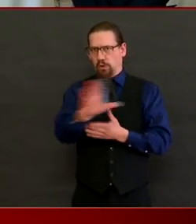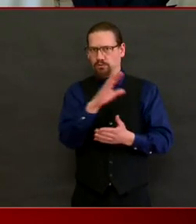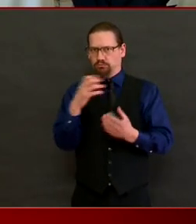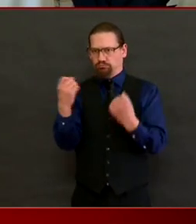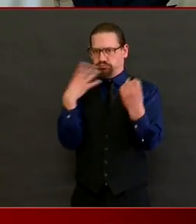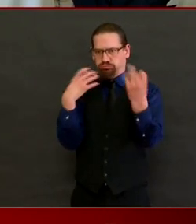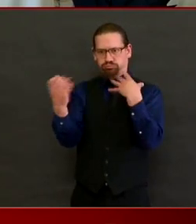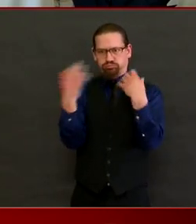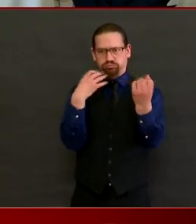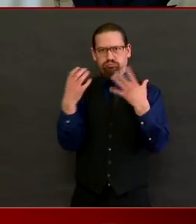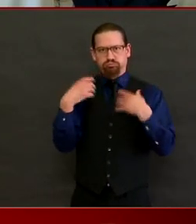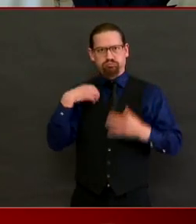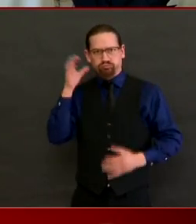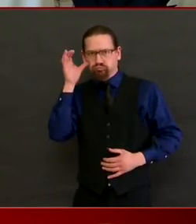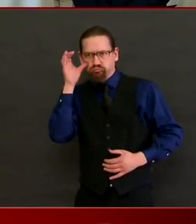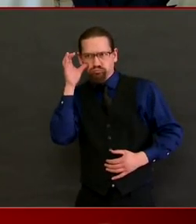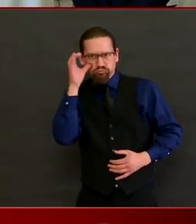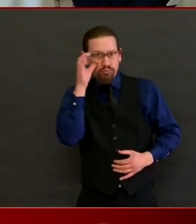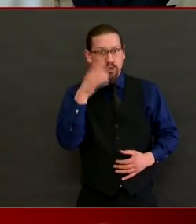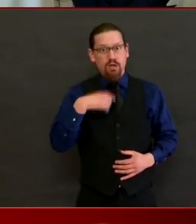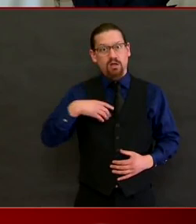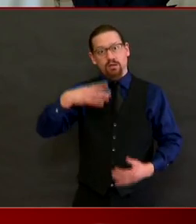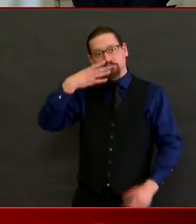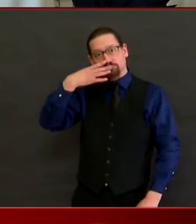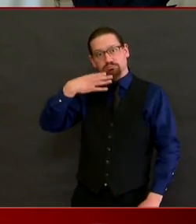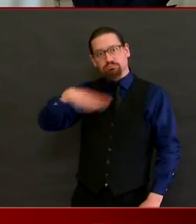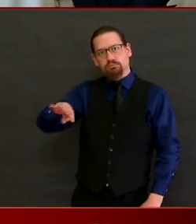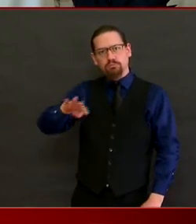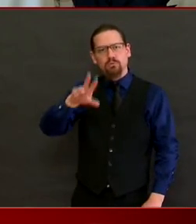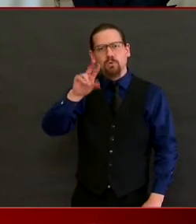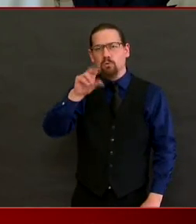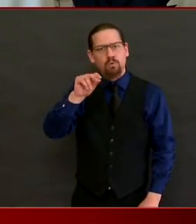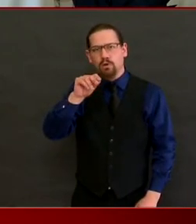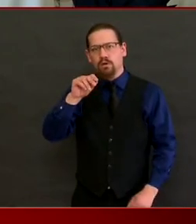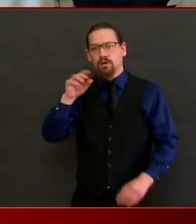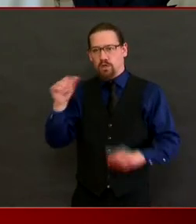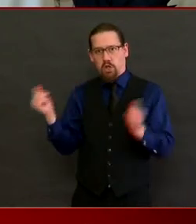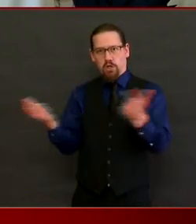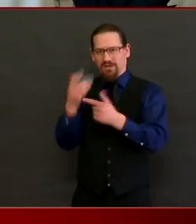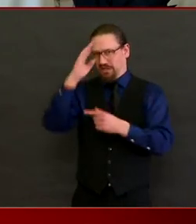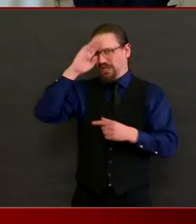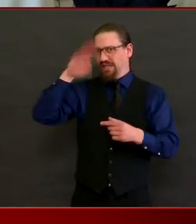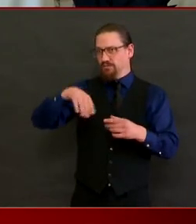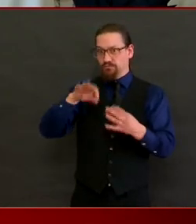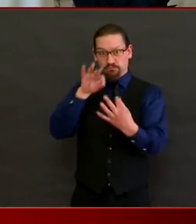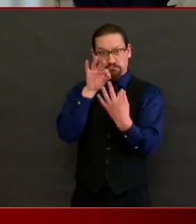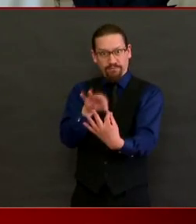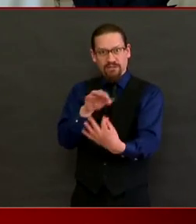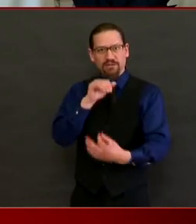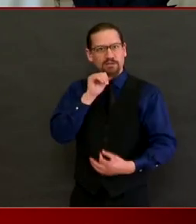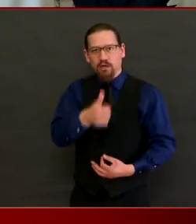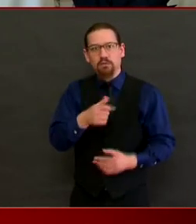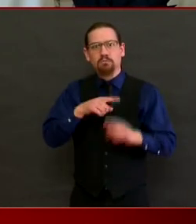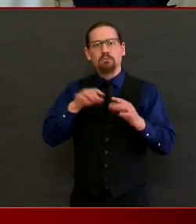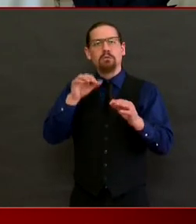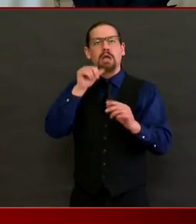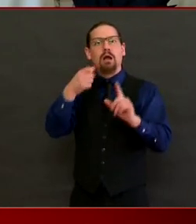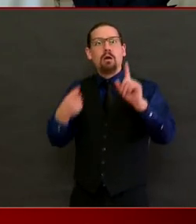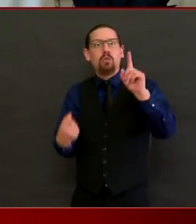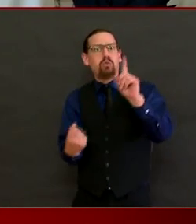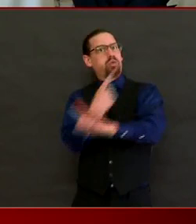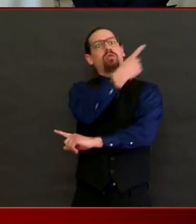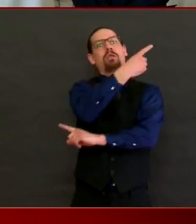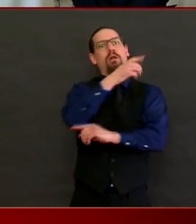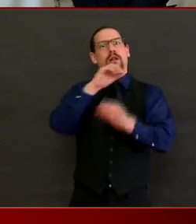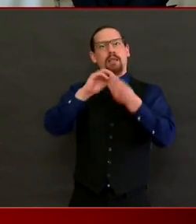doesn't mean that they're wholly inaccurate. As I've said, they're directionally correct. And what we do is we update them constantly. You get